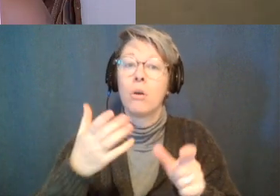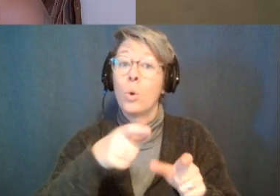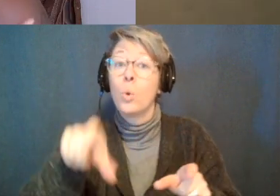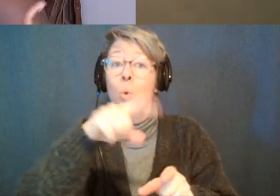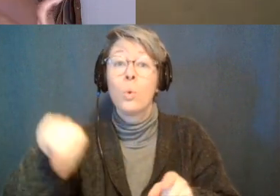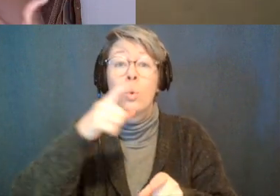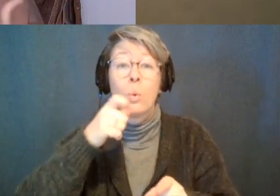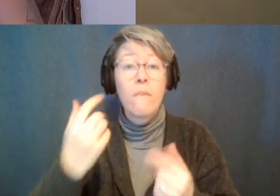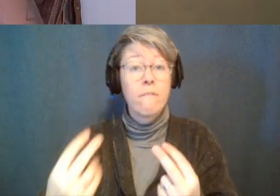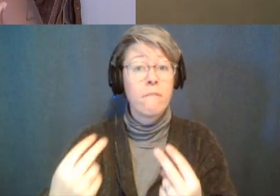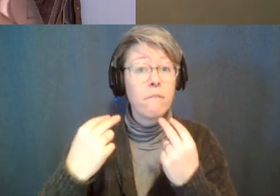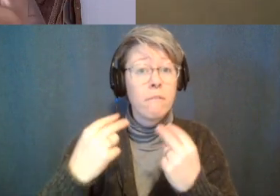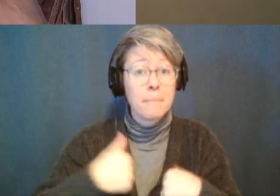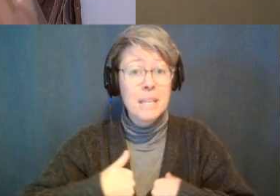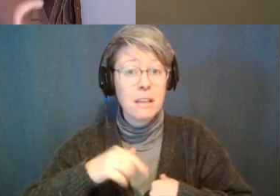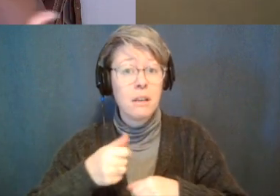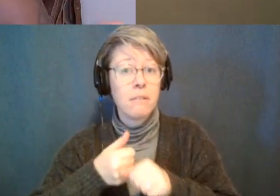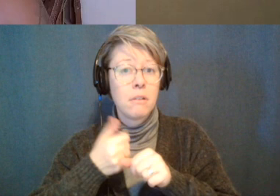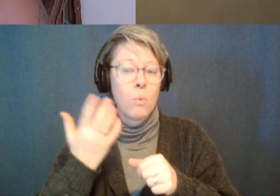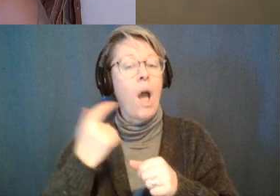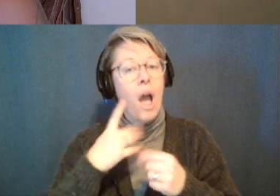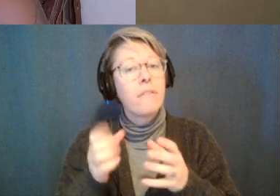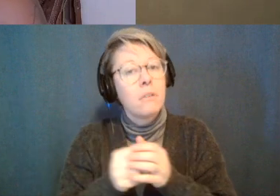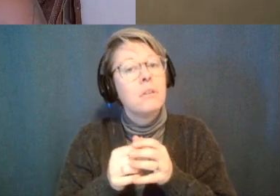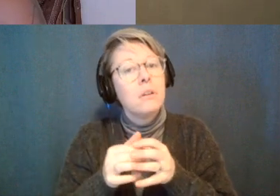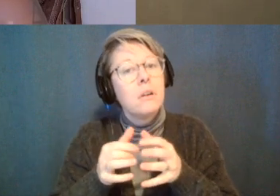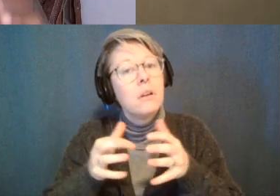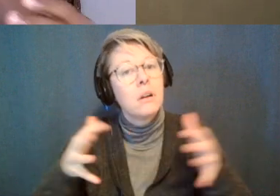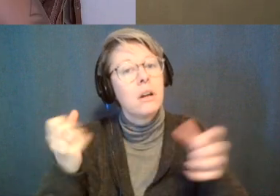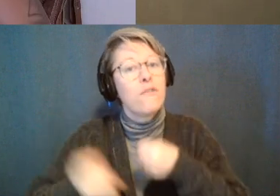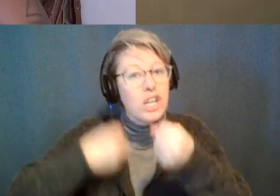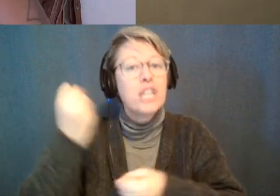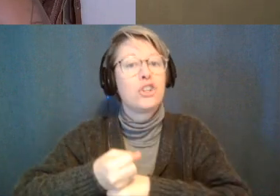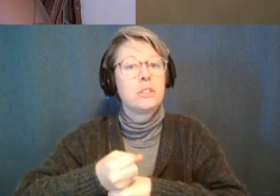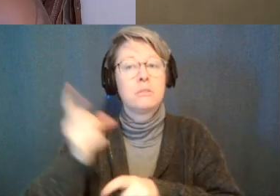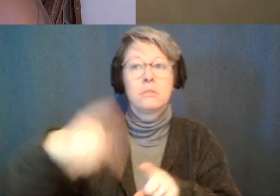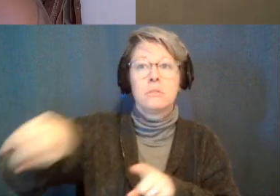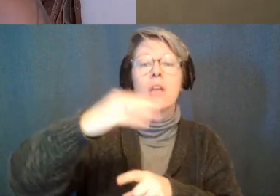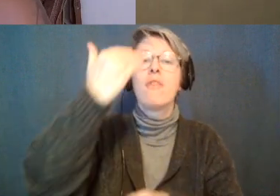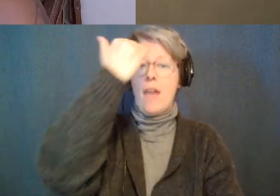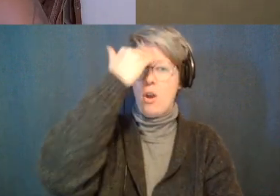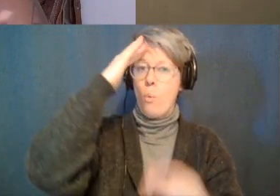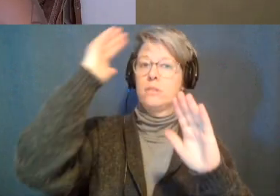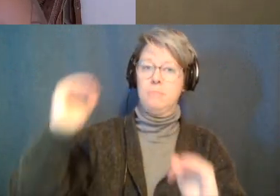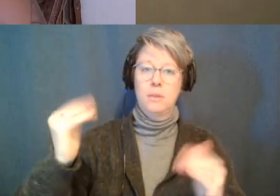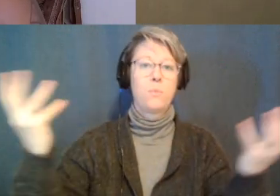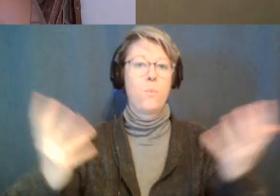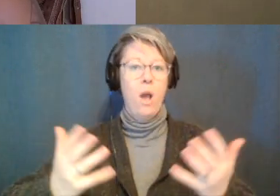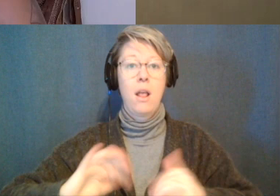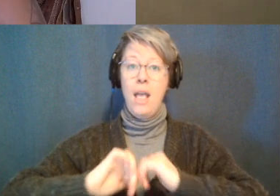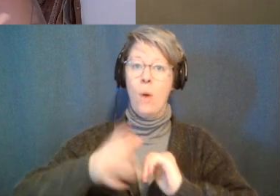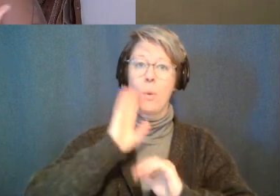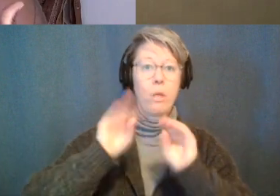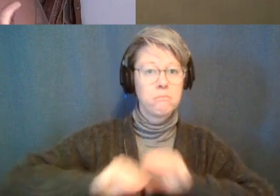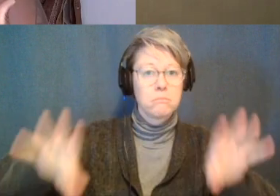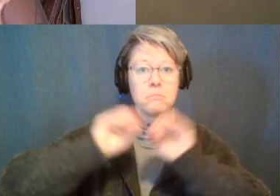page because i've grown it um organically all these years and people know what they're going to get from me they know how i deliver stuff and they